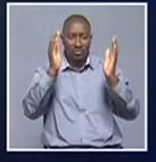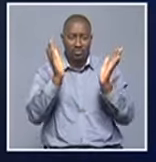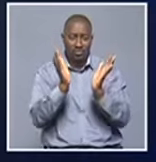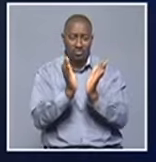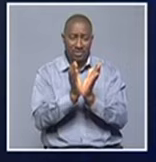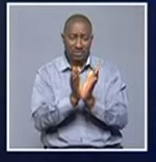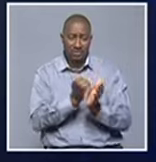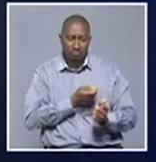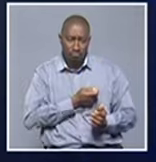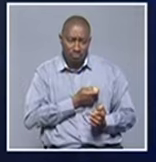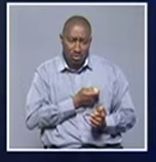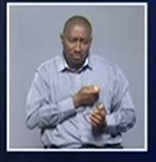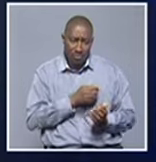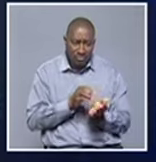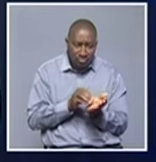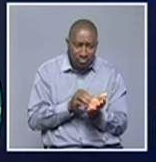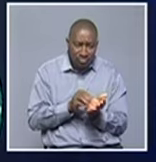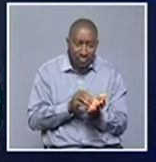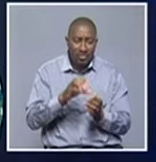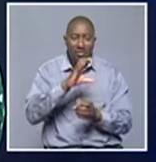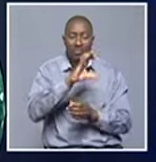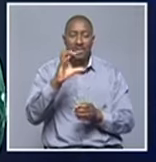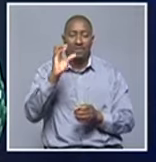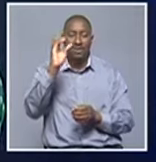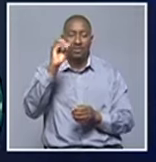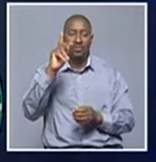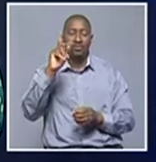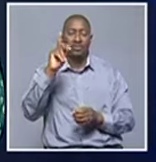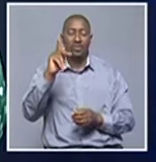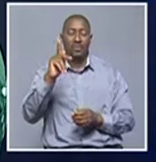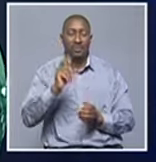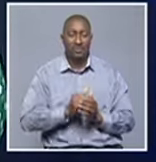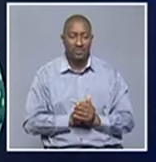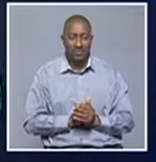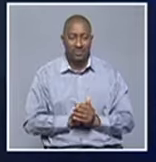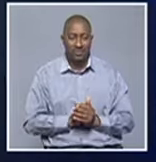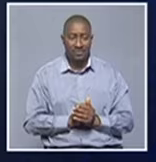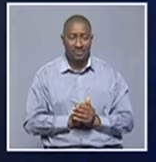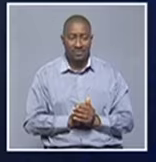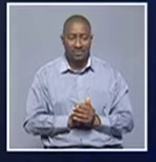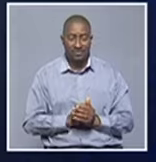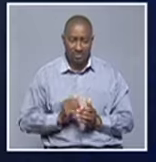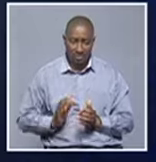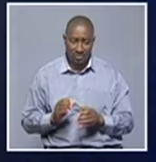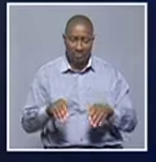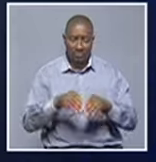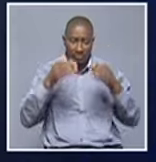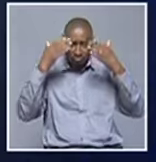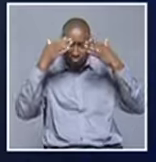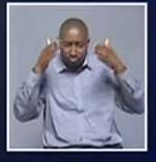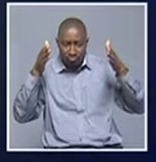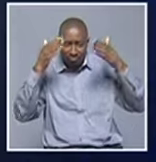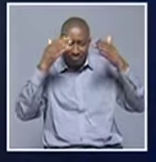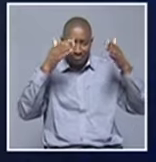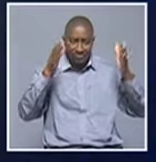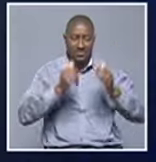cancer month which is the month of october and hence the reason why we are running for cancer because we just also want to create awareness and uh it